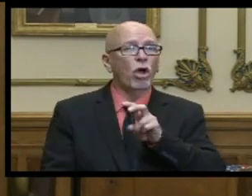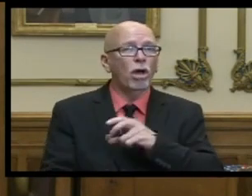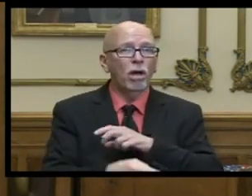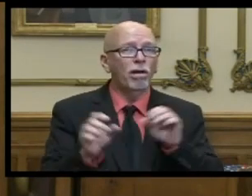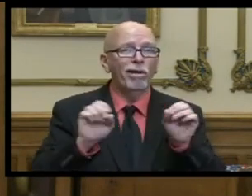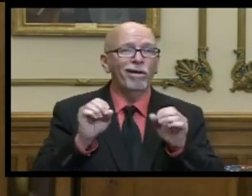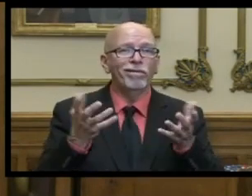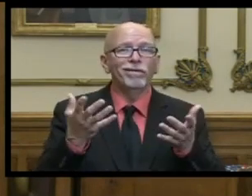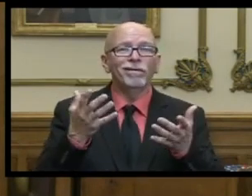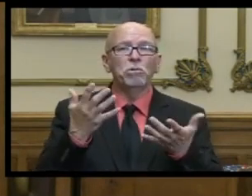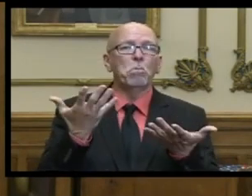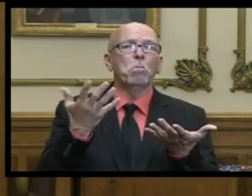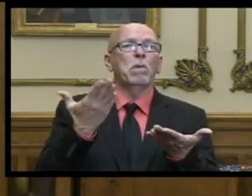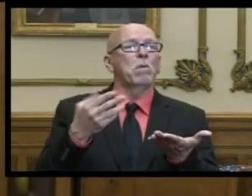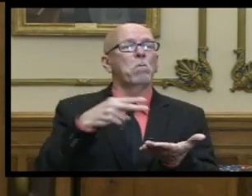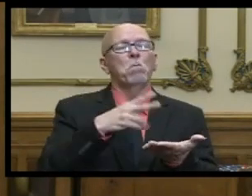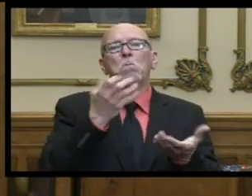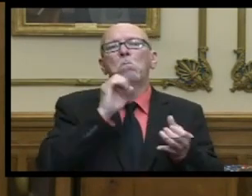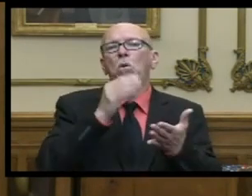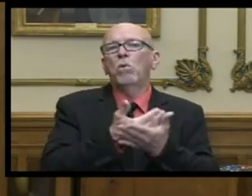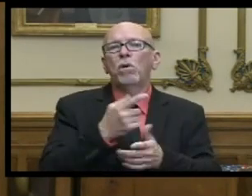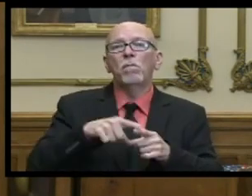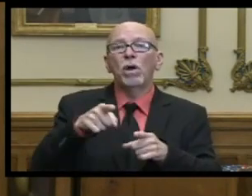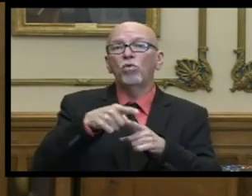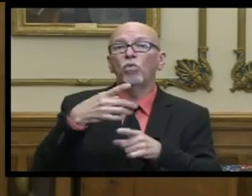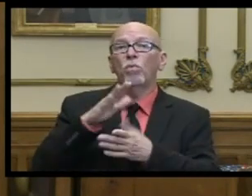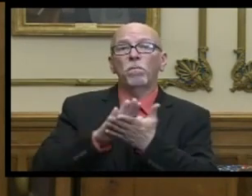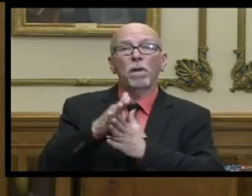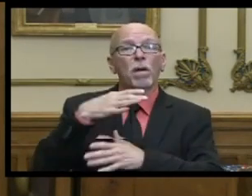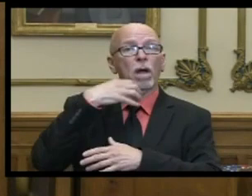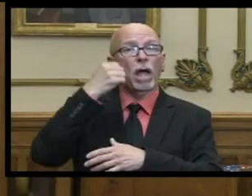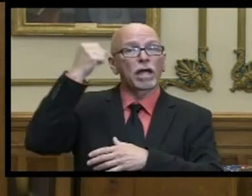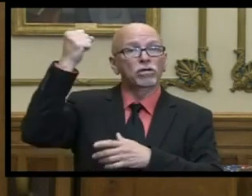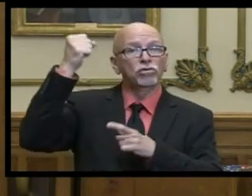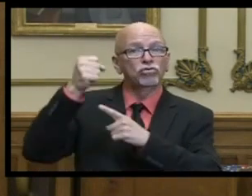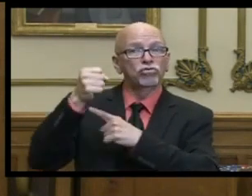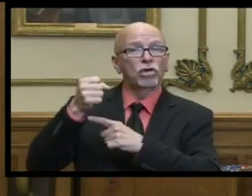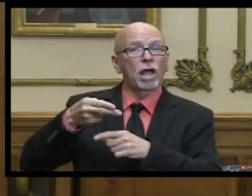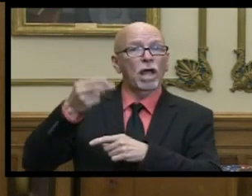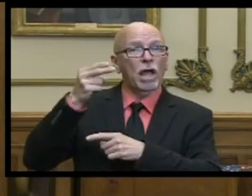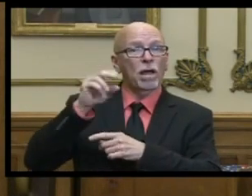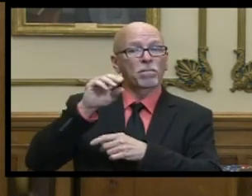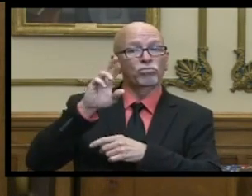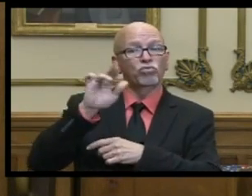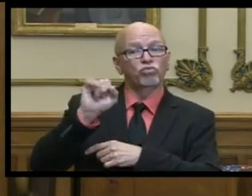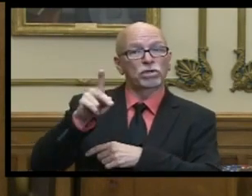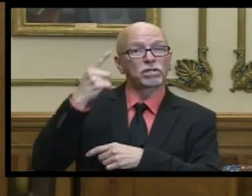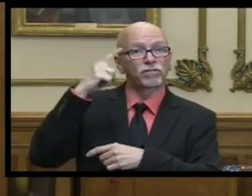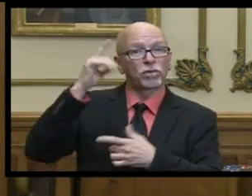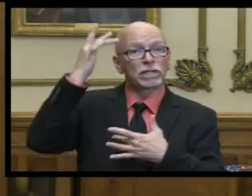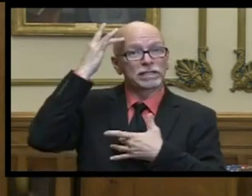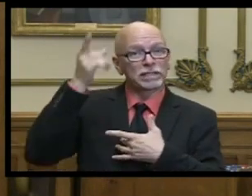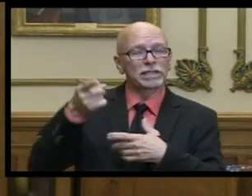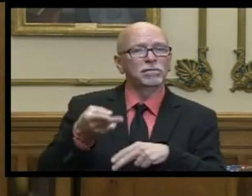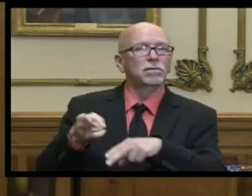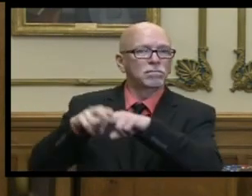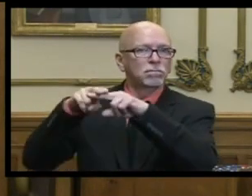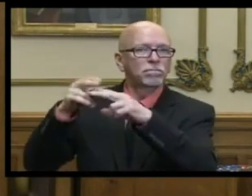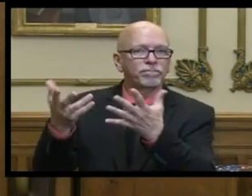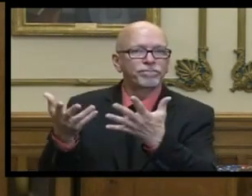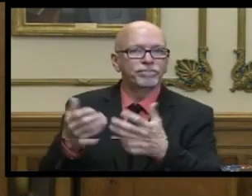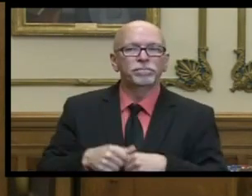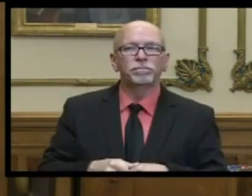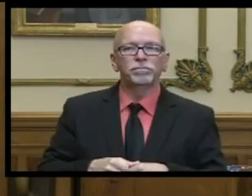but as you age the risk of mortality from infection increases significantly